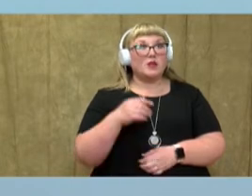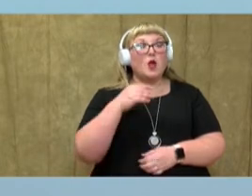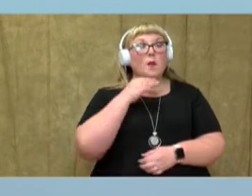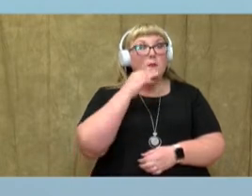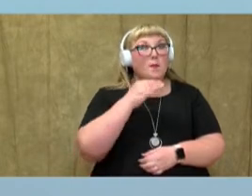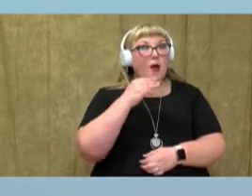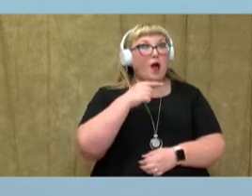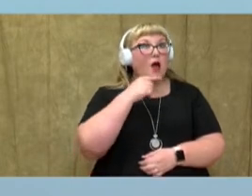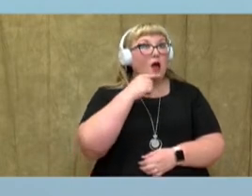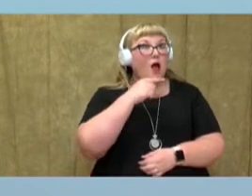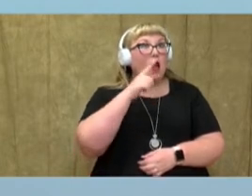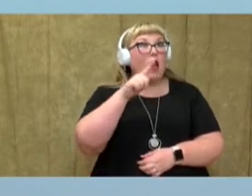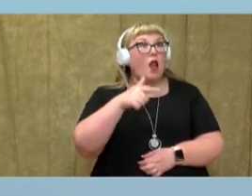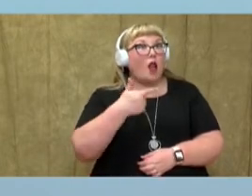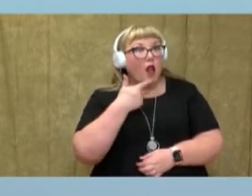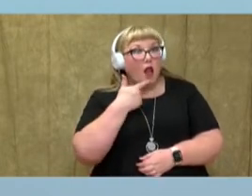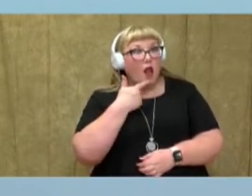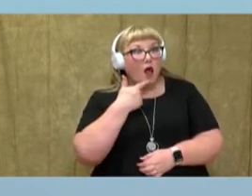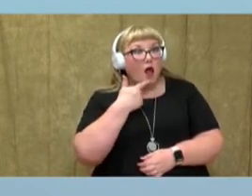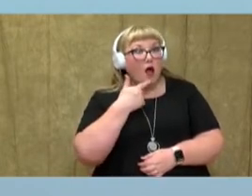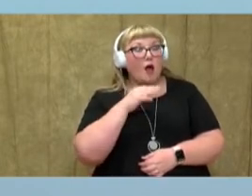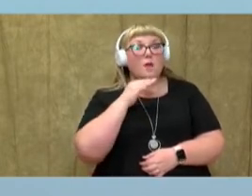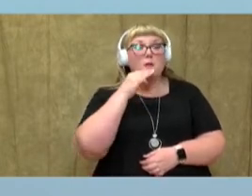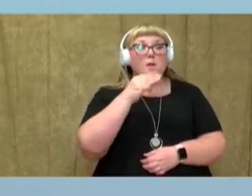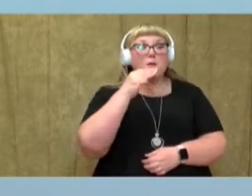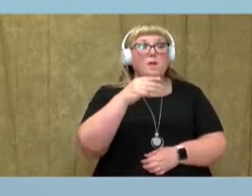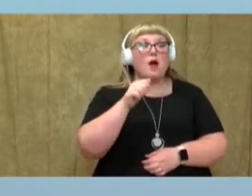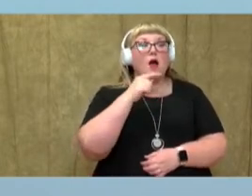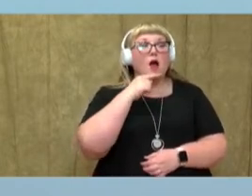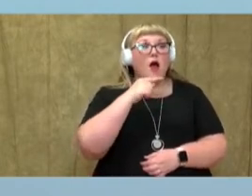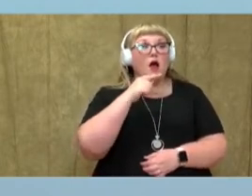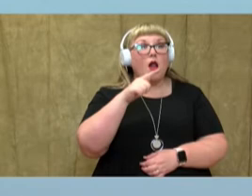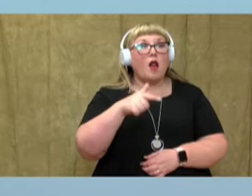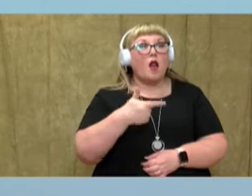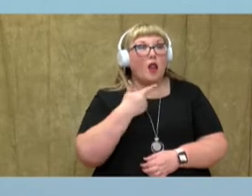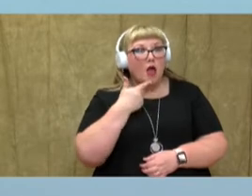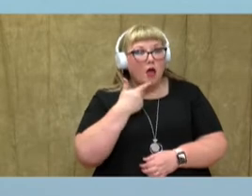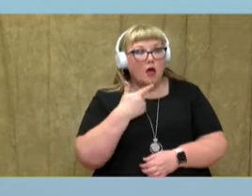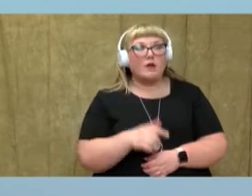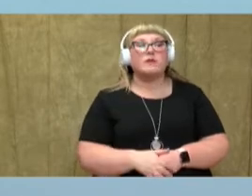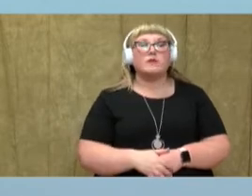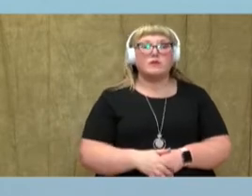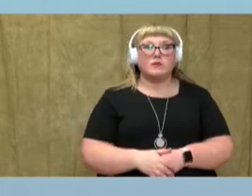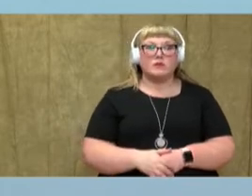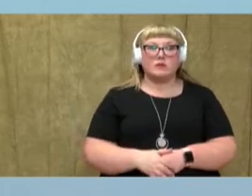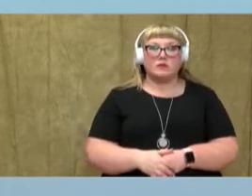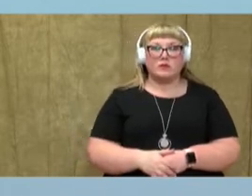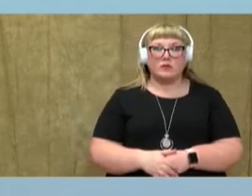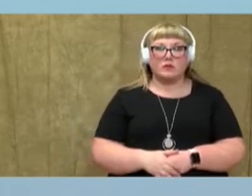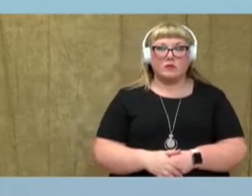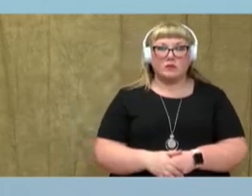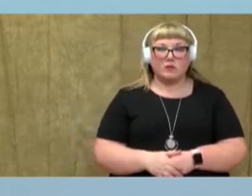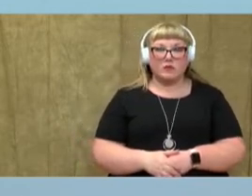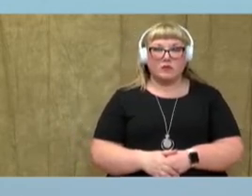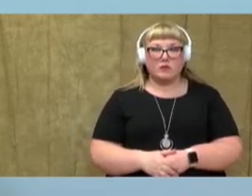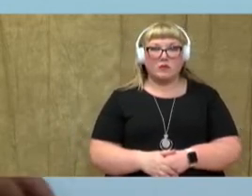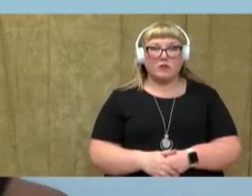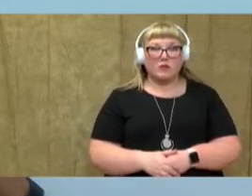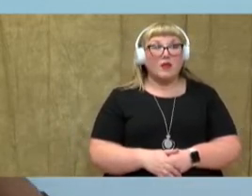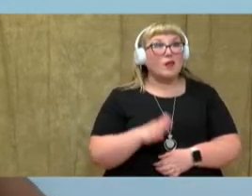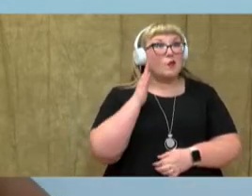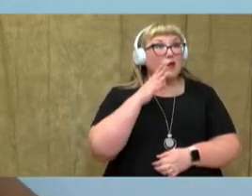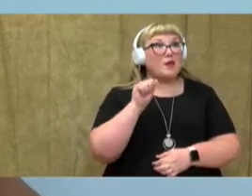-aul. What do you hear? That's right. You hear that l. So, it's going to be our a-l spelling.